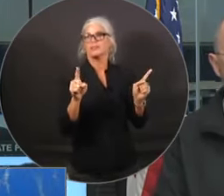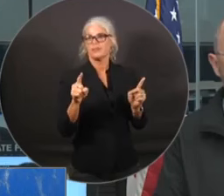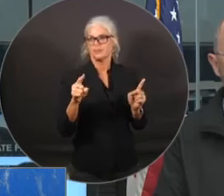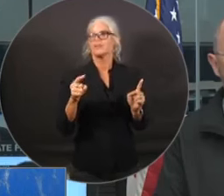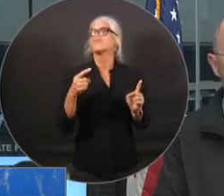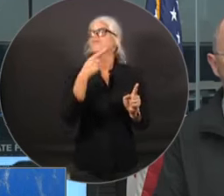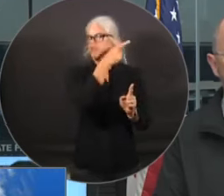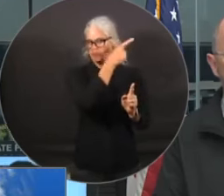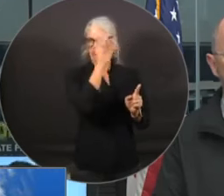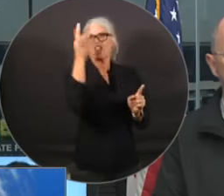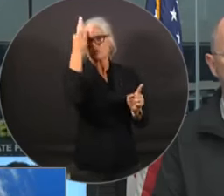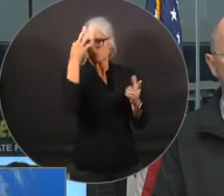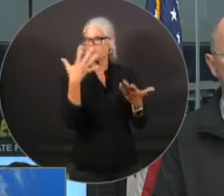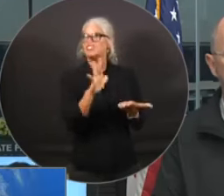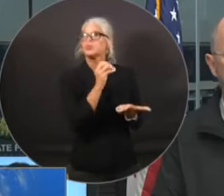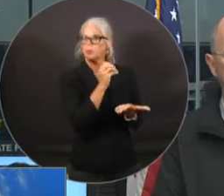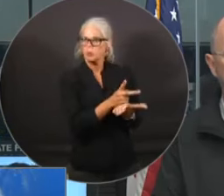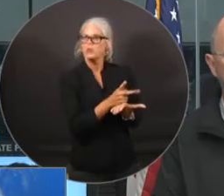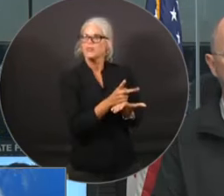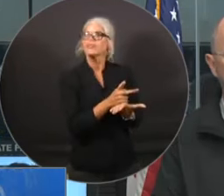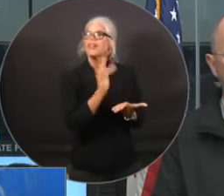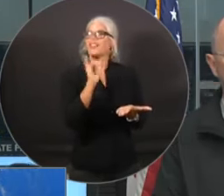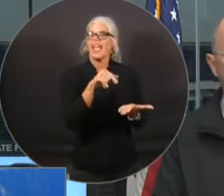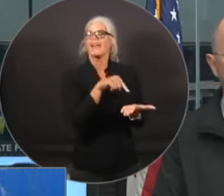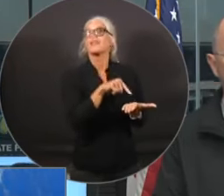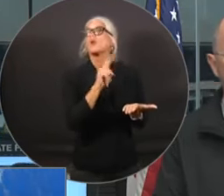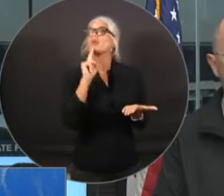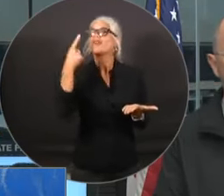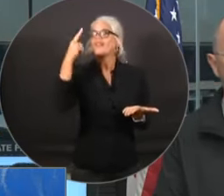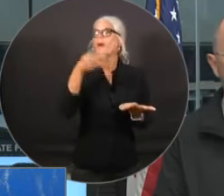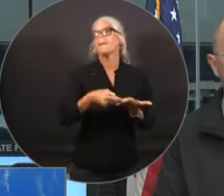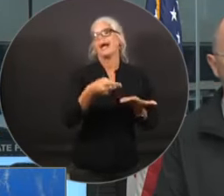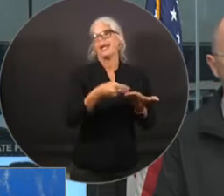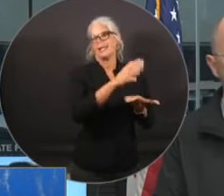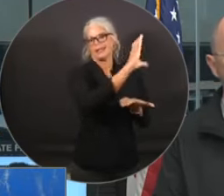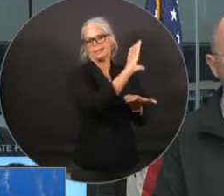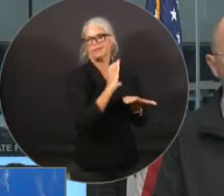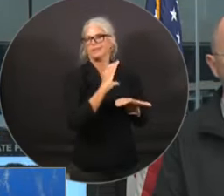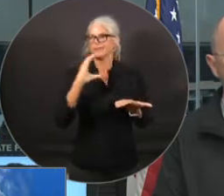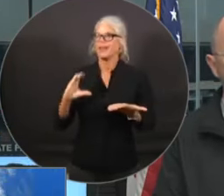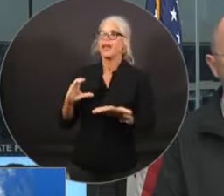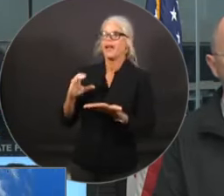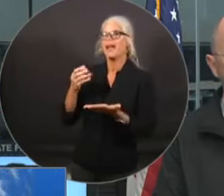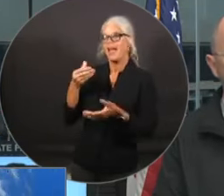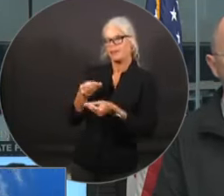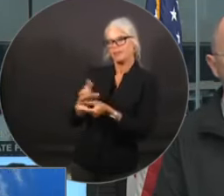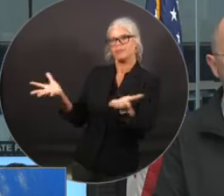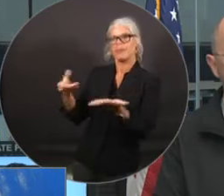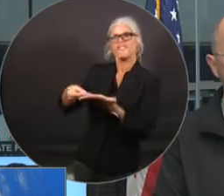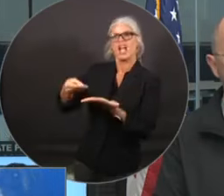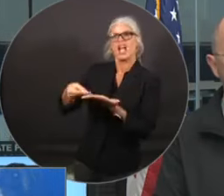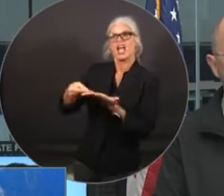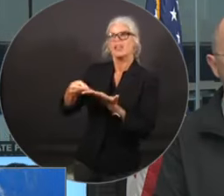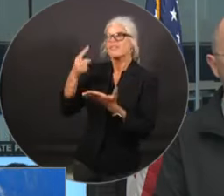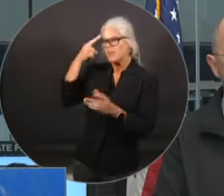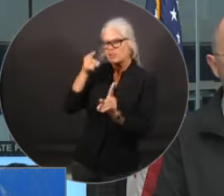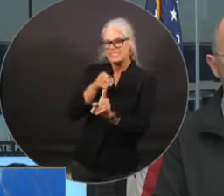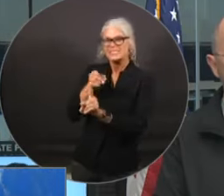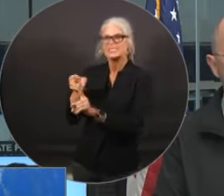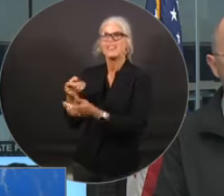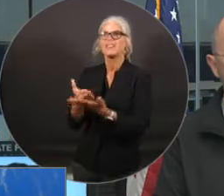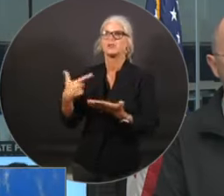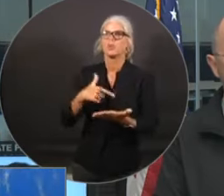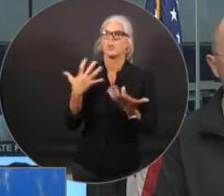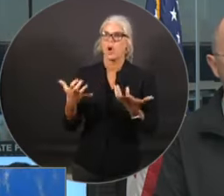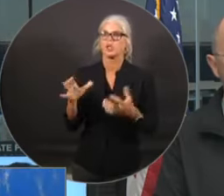course, it's mostly a monetary thing helps unlock some additional funds for for certain things that we want to do. We have